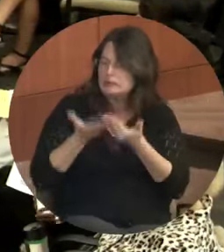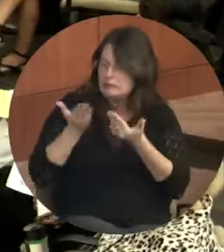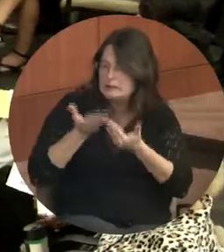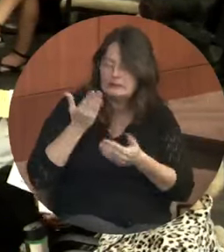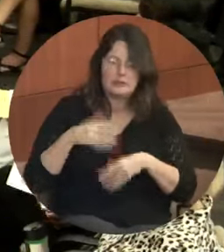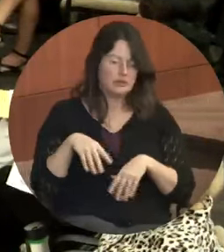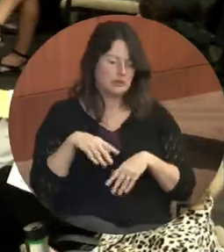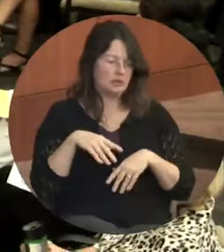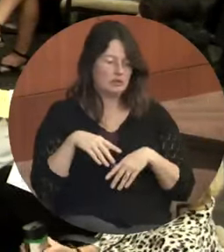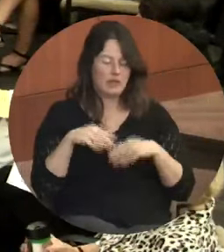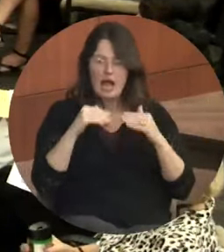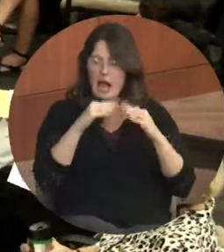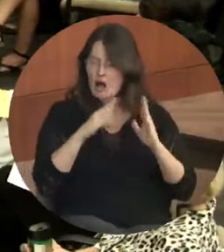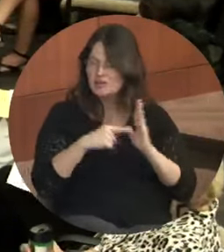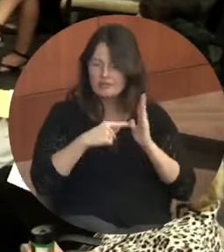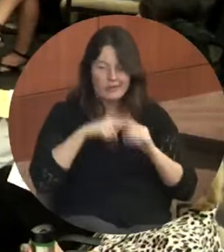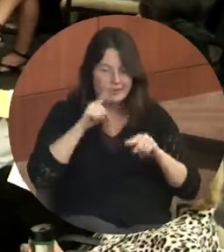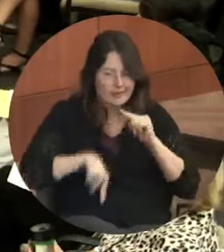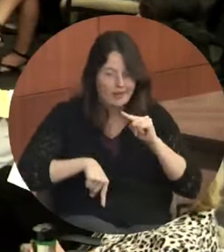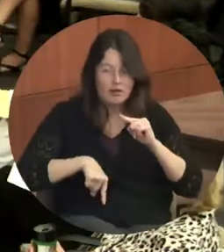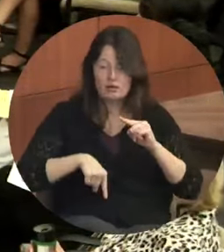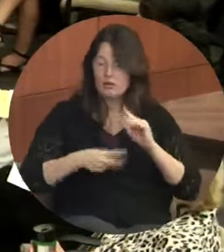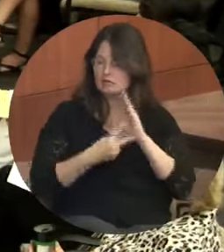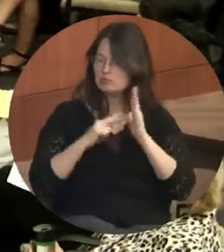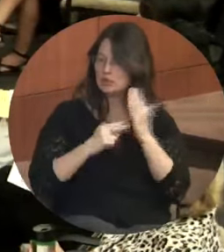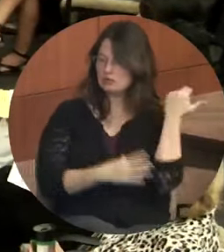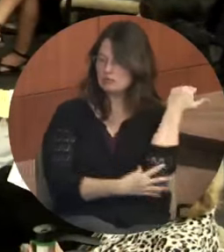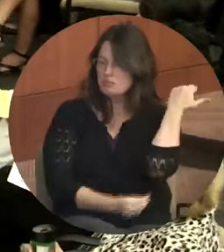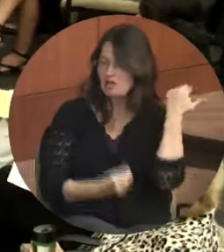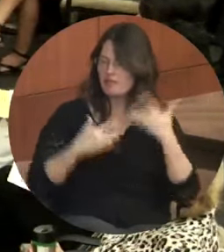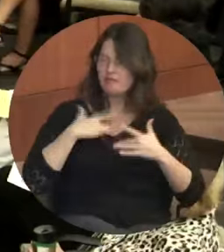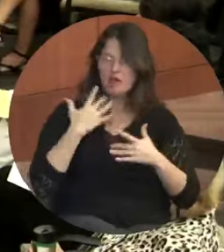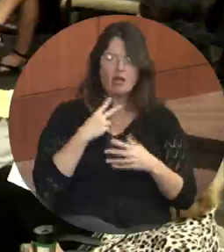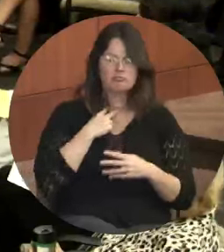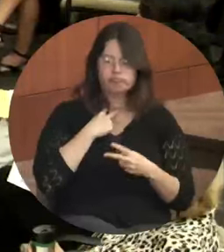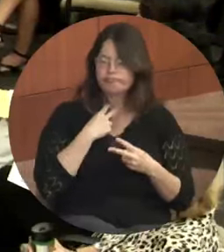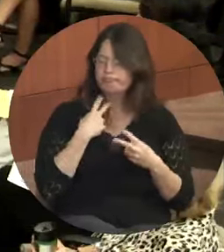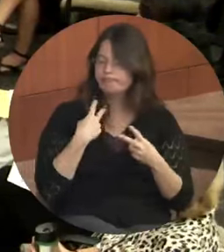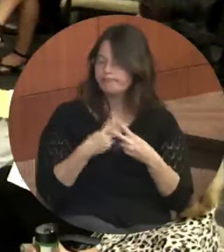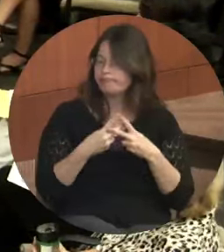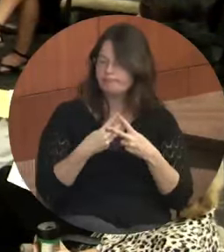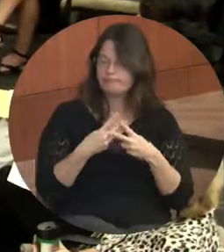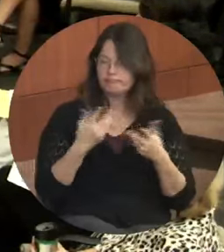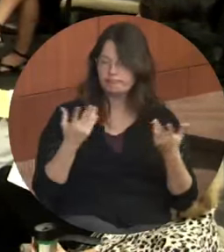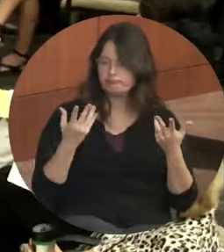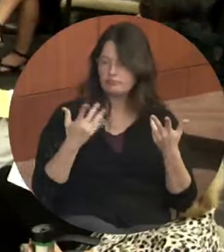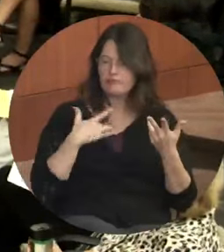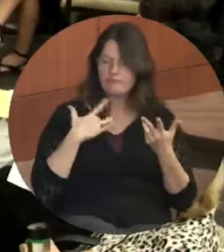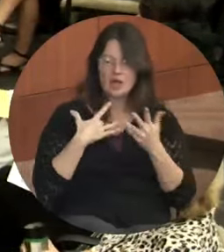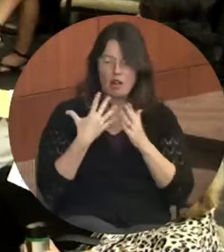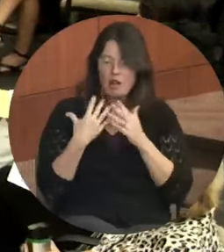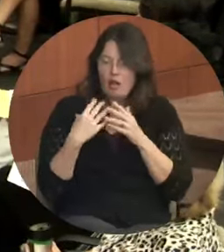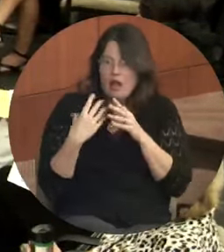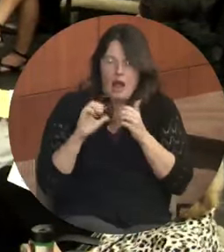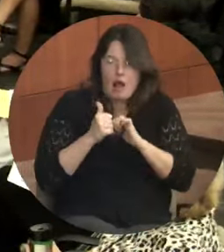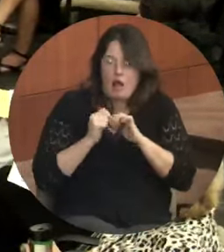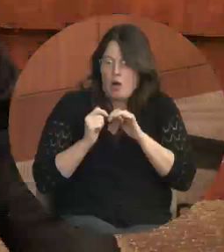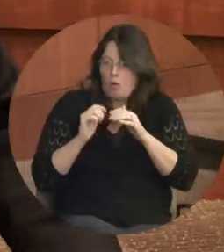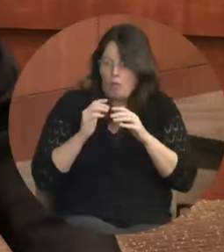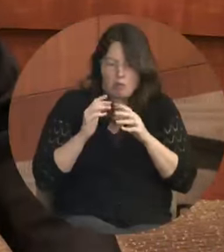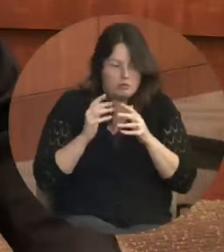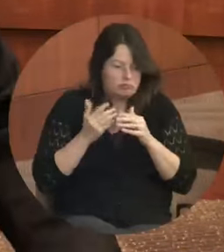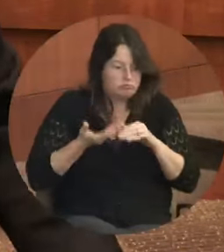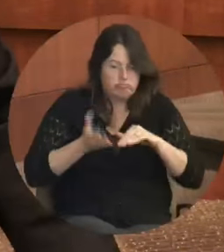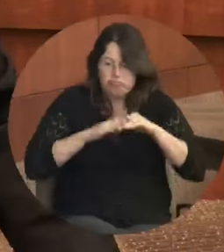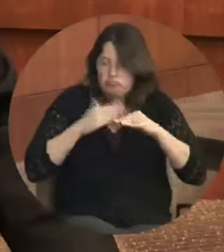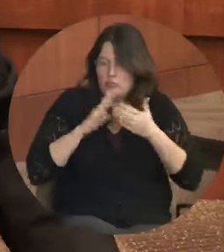Poverty can feel like a prison. Escaping it seems so impossible. So as